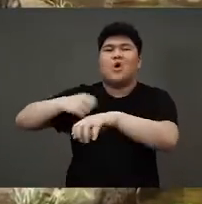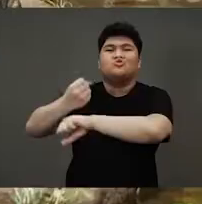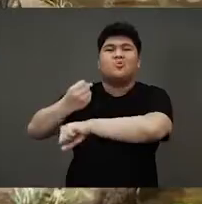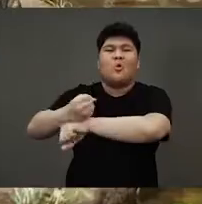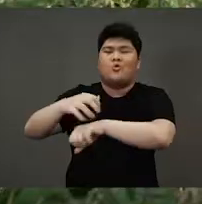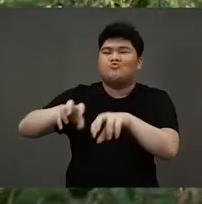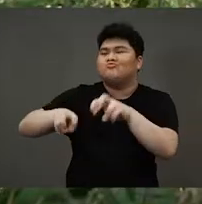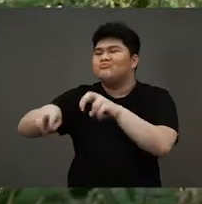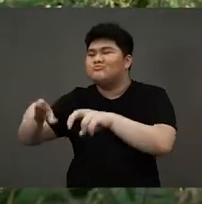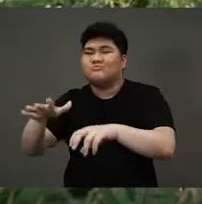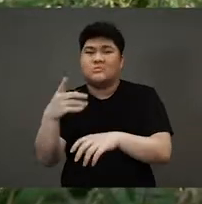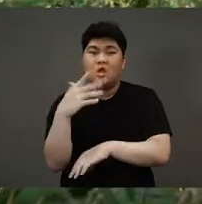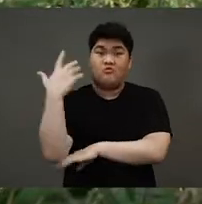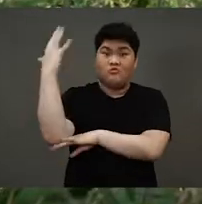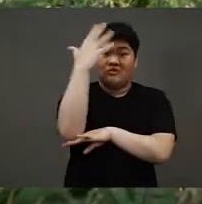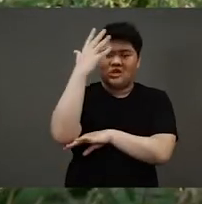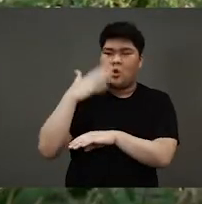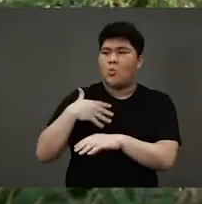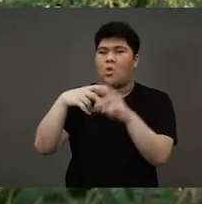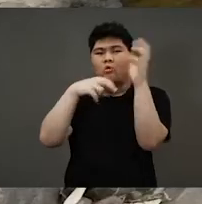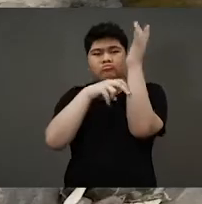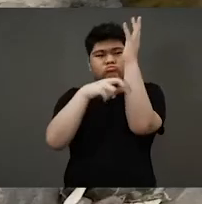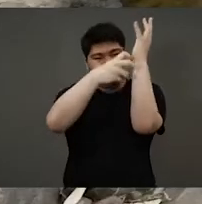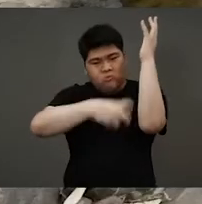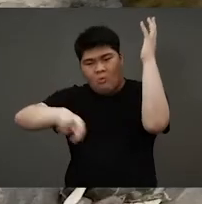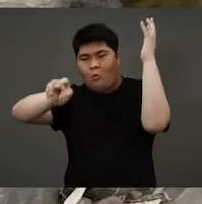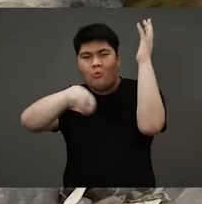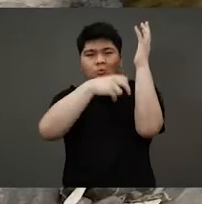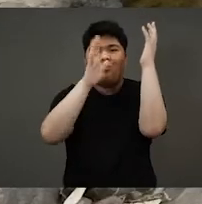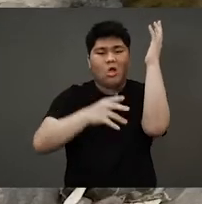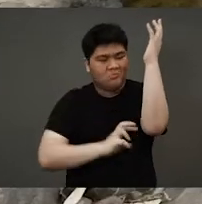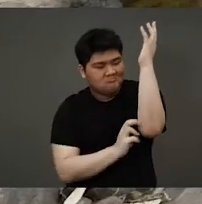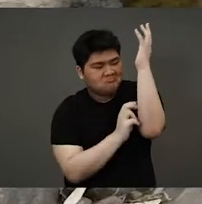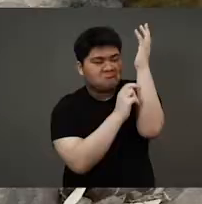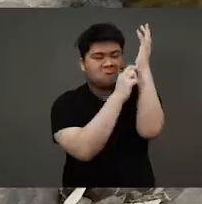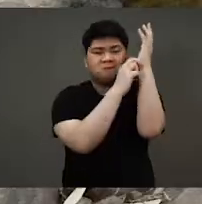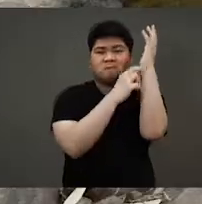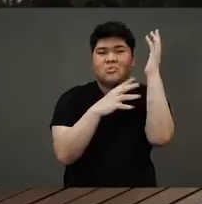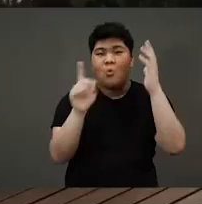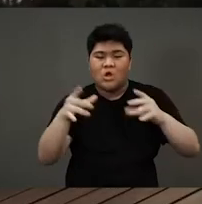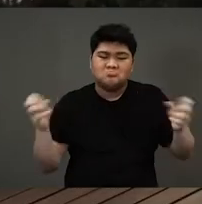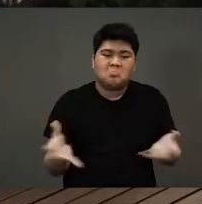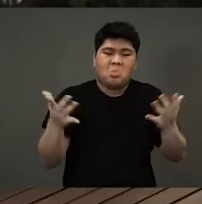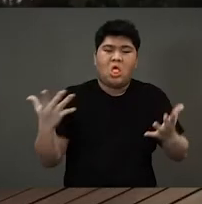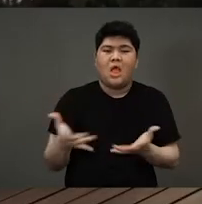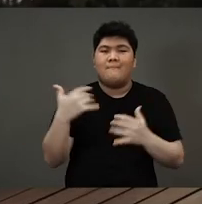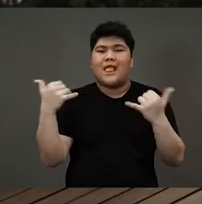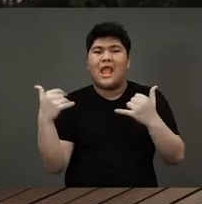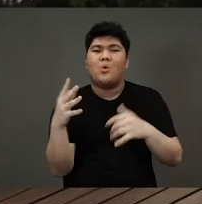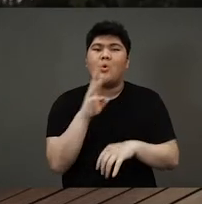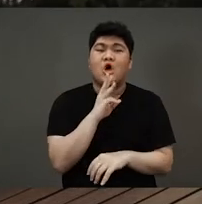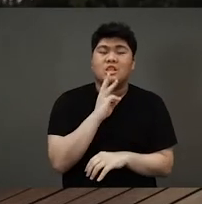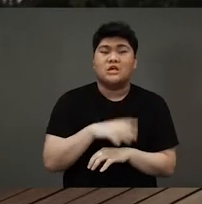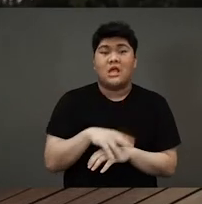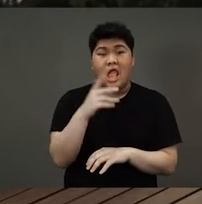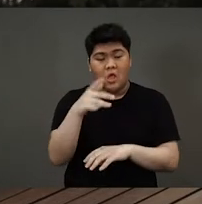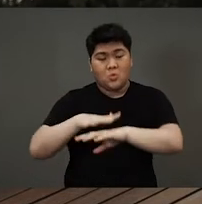he would swing on the vines from left to right, he would climb up and down the trees, he would splash water and play and